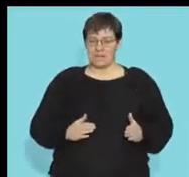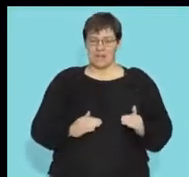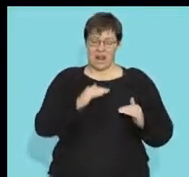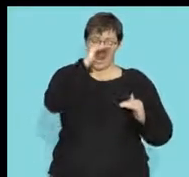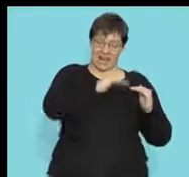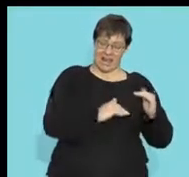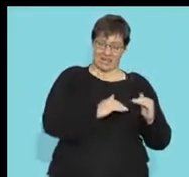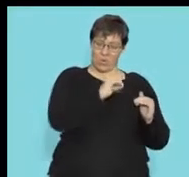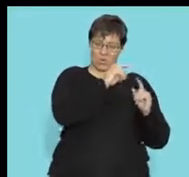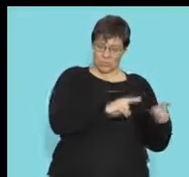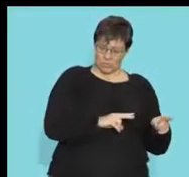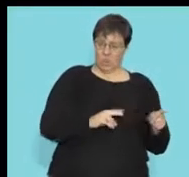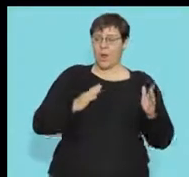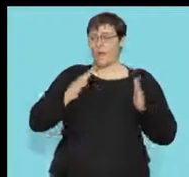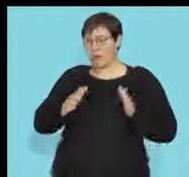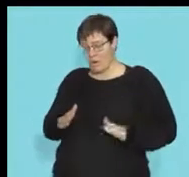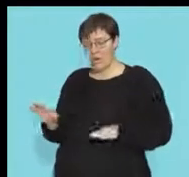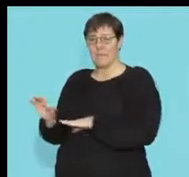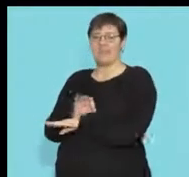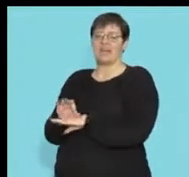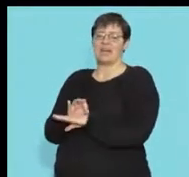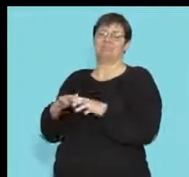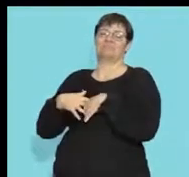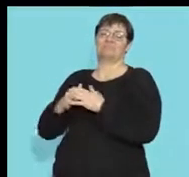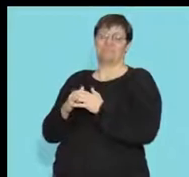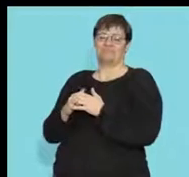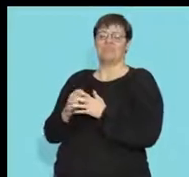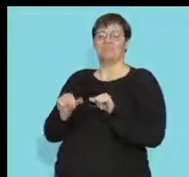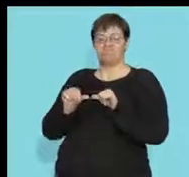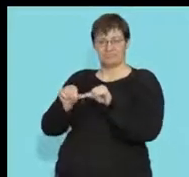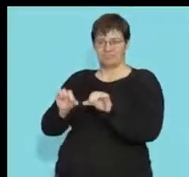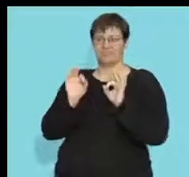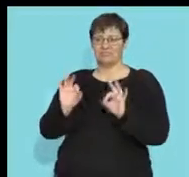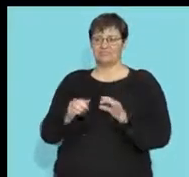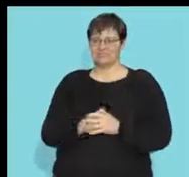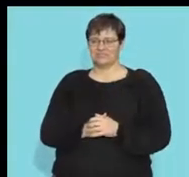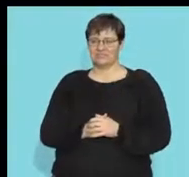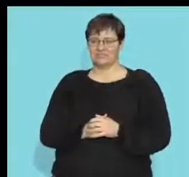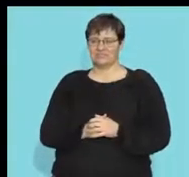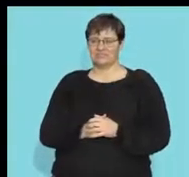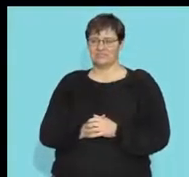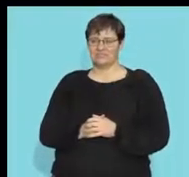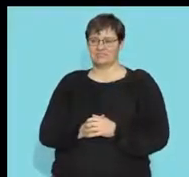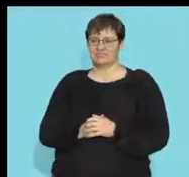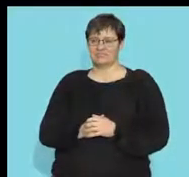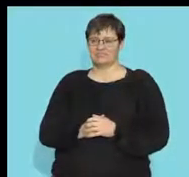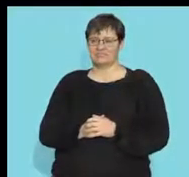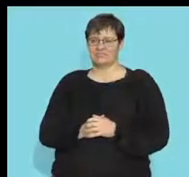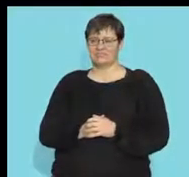shortage of oxygen my body makes a plan in order for that to be encompassed